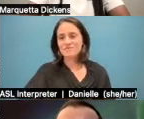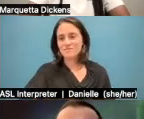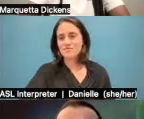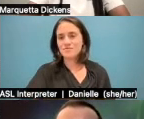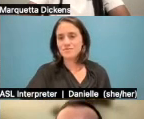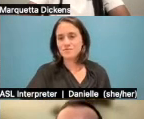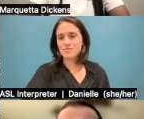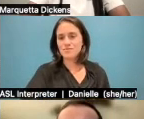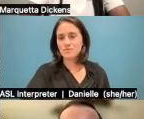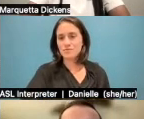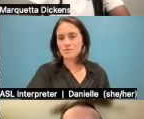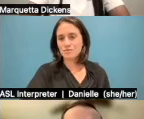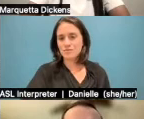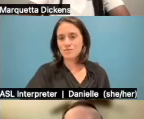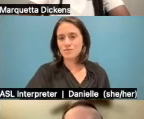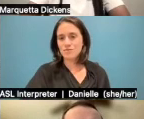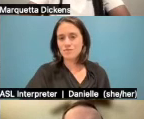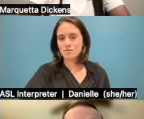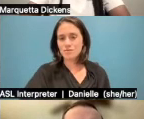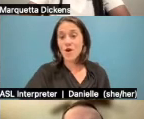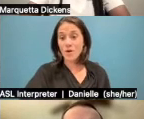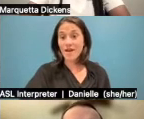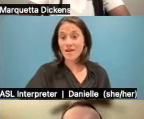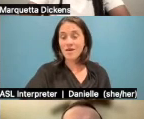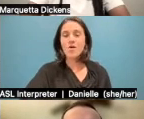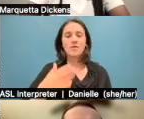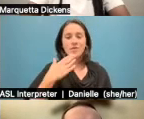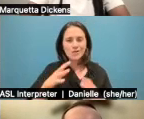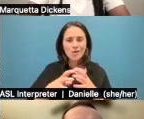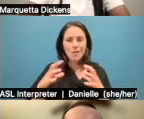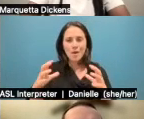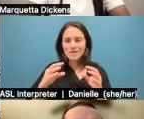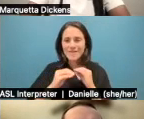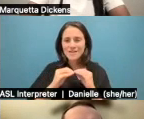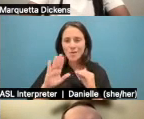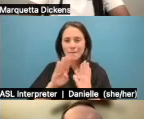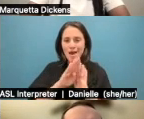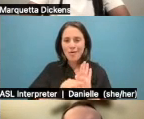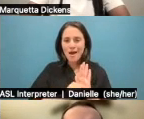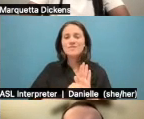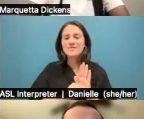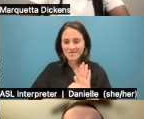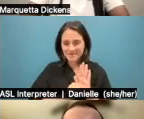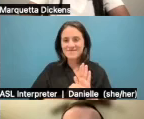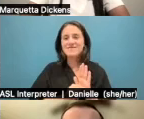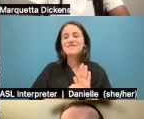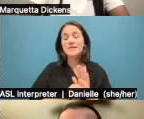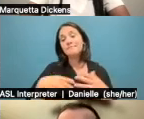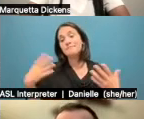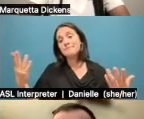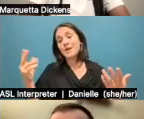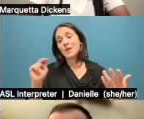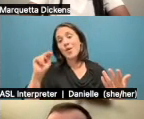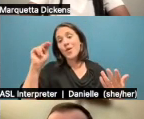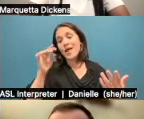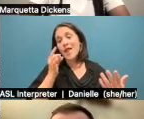hang on. We talked about this some. There we go. Thanks so much for that. So much for the Northern Lights, at least for right now.